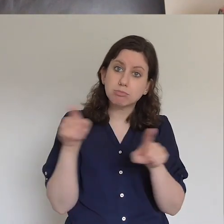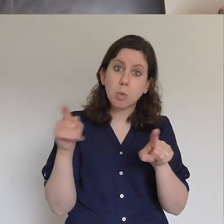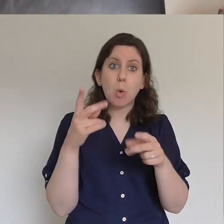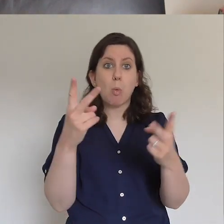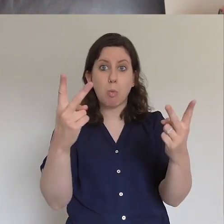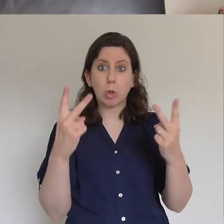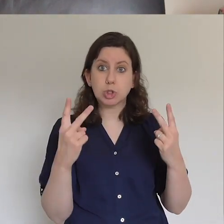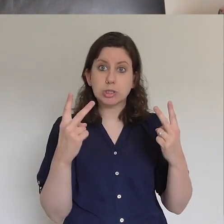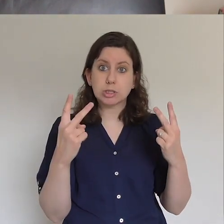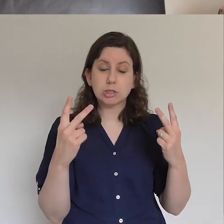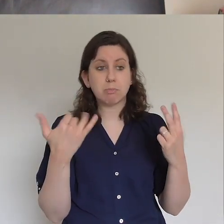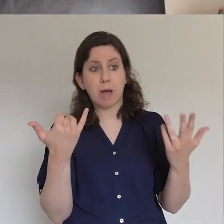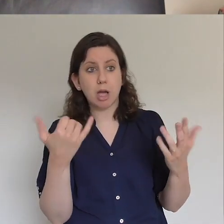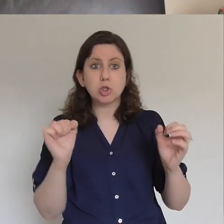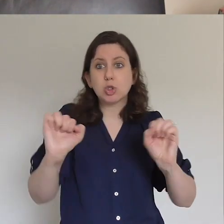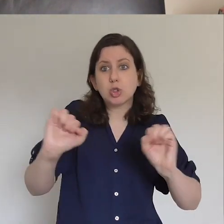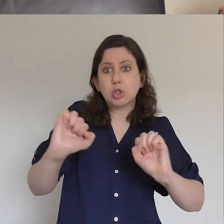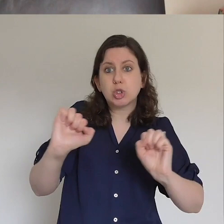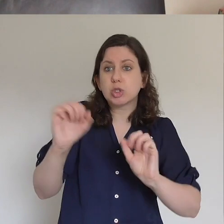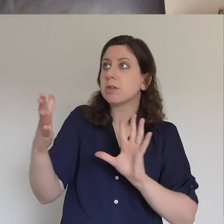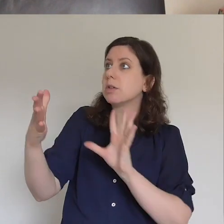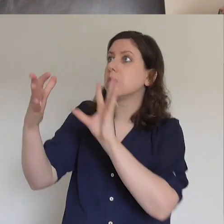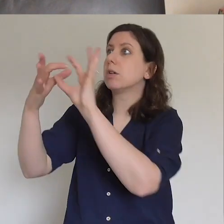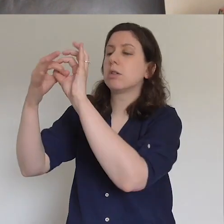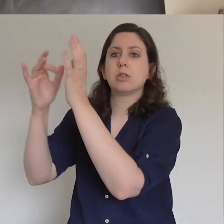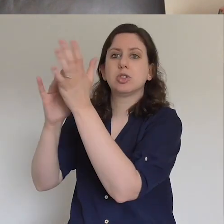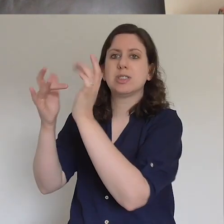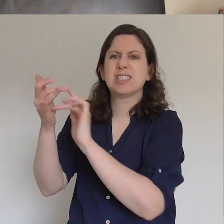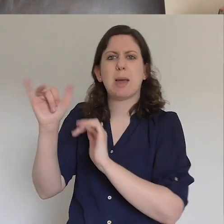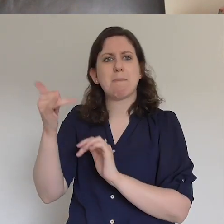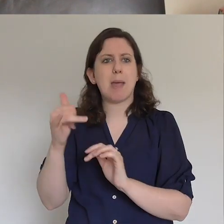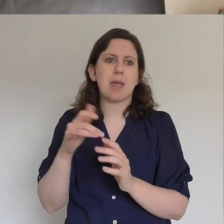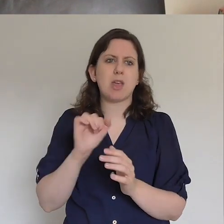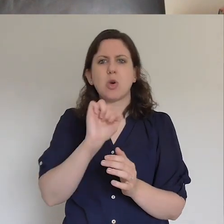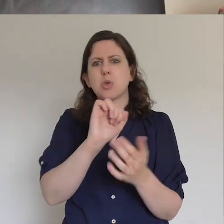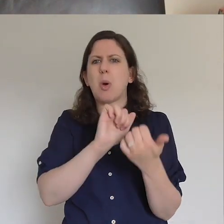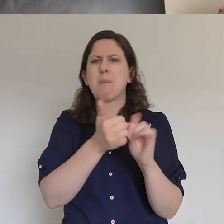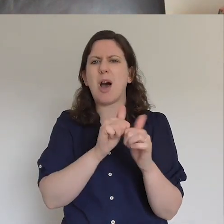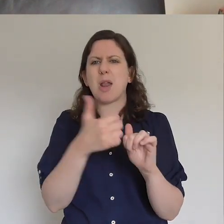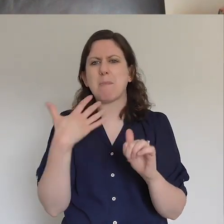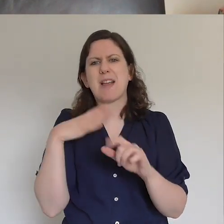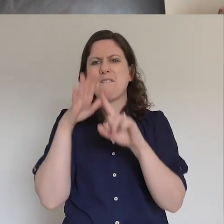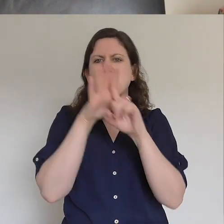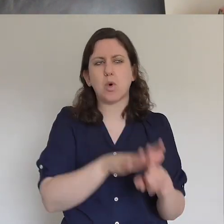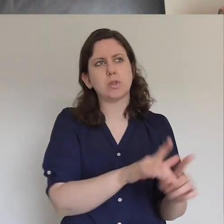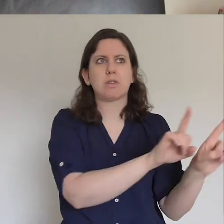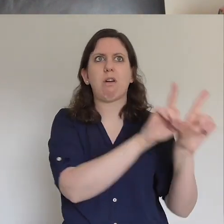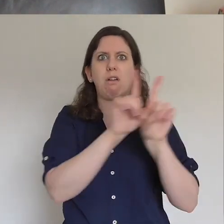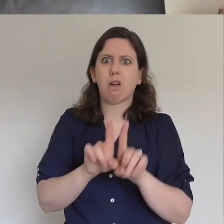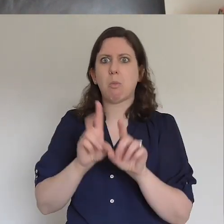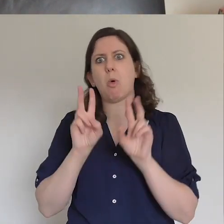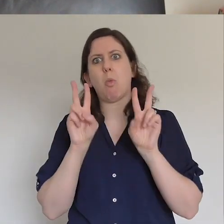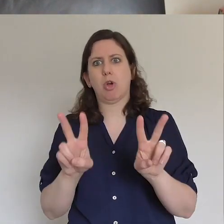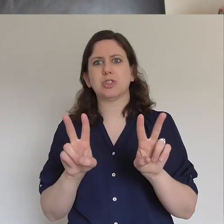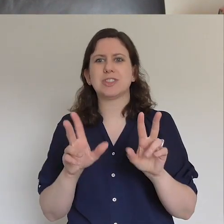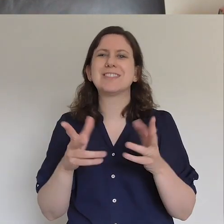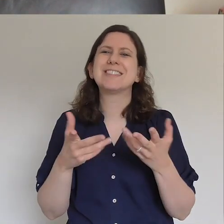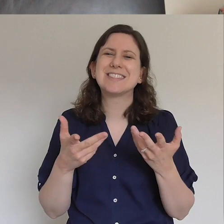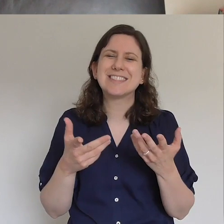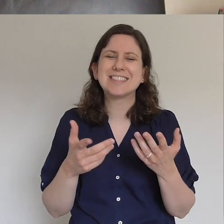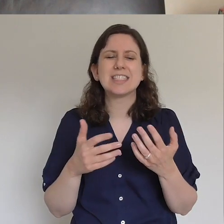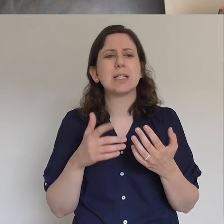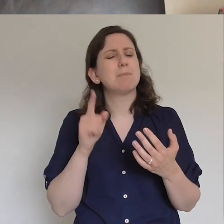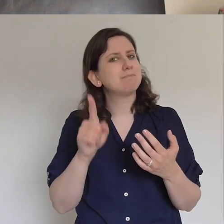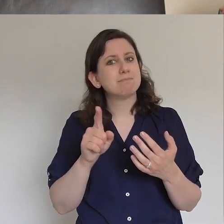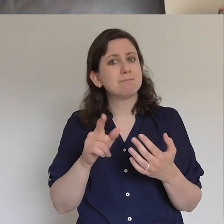personal Lord and Saviour maybe you're watching this because you've been made to or you've been dragged a long way in Harlem or something else sorry about that and you know what it's never